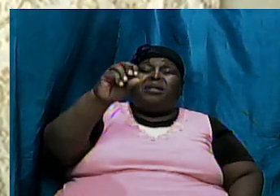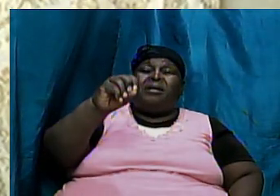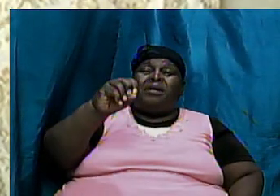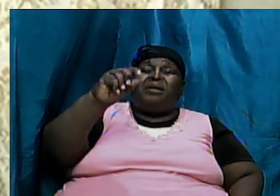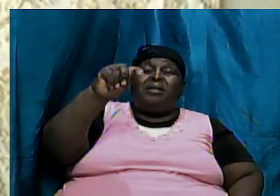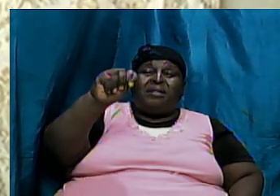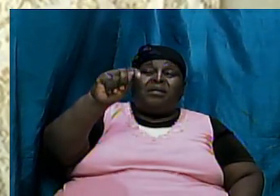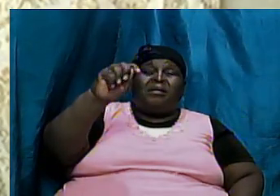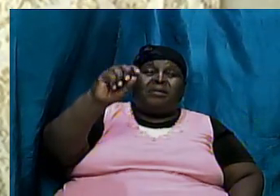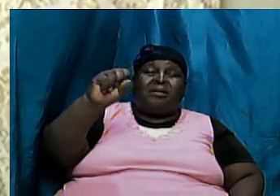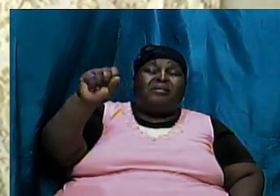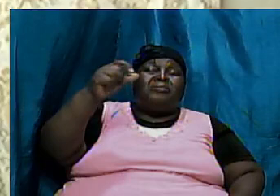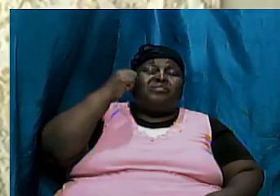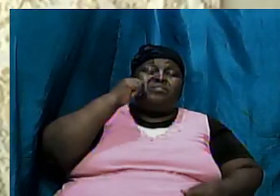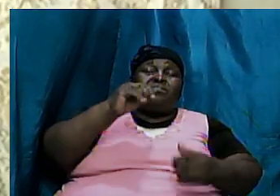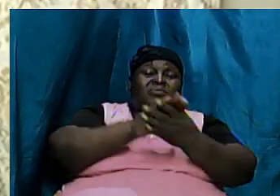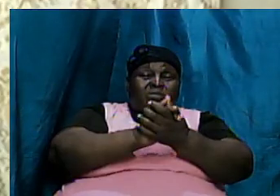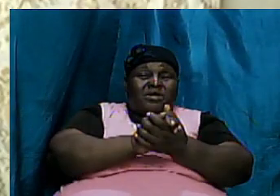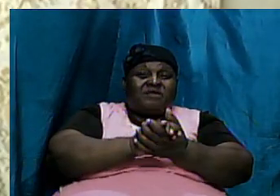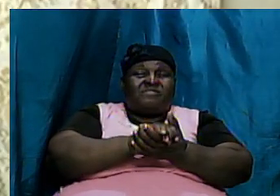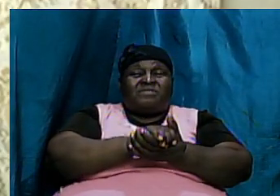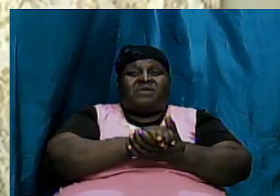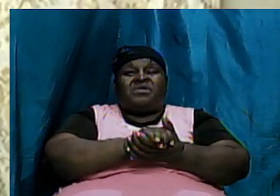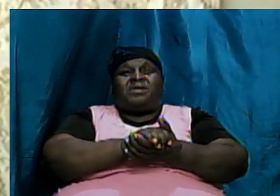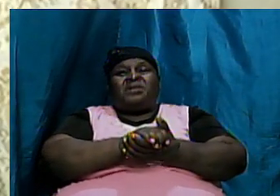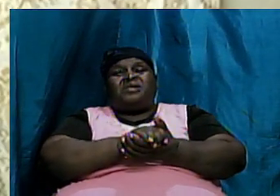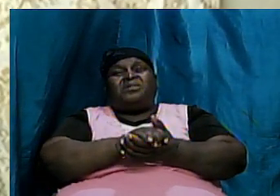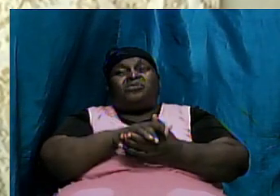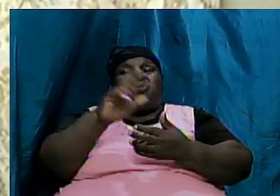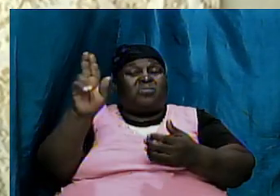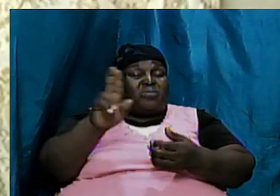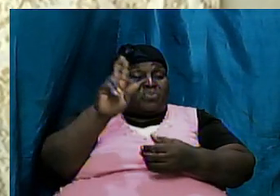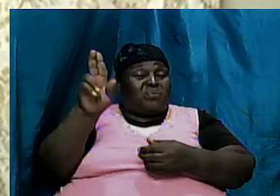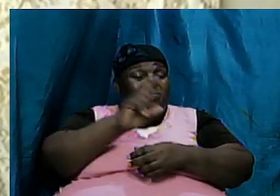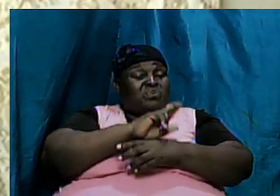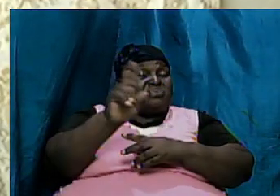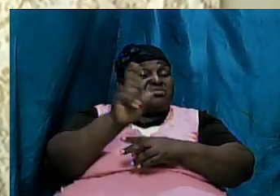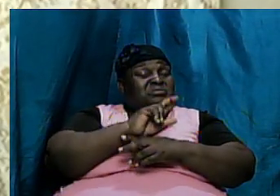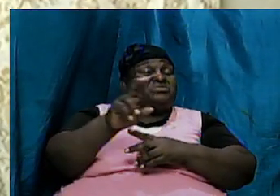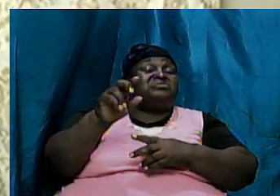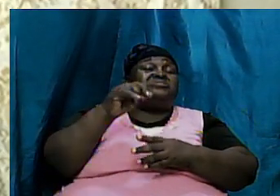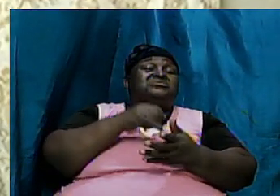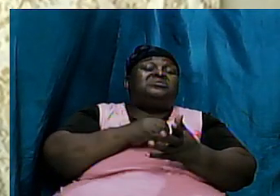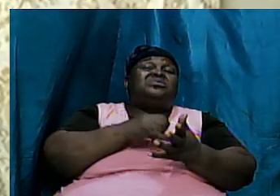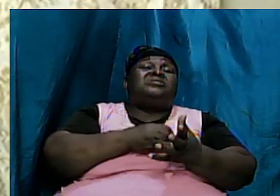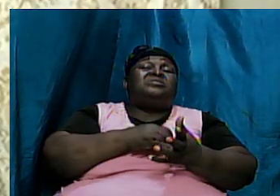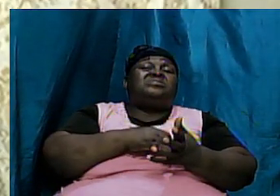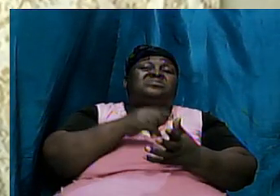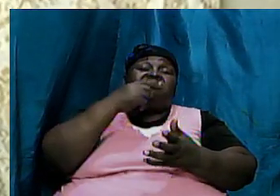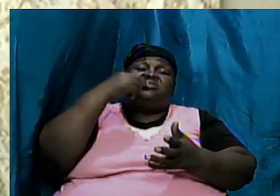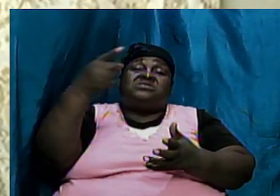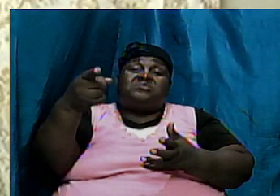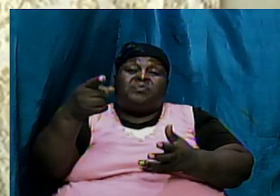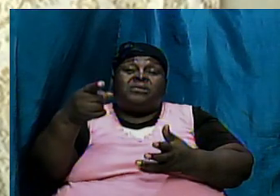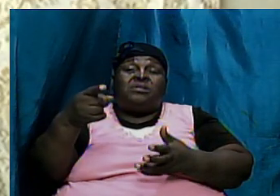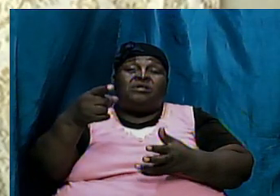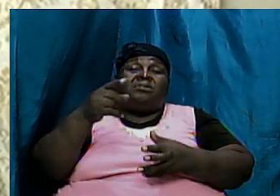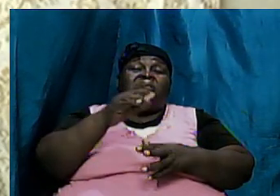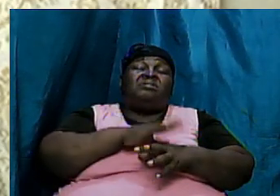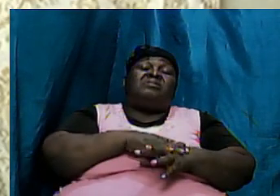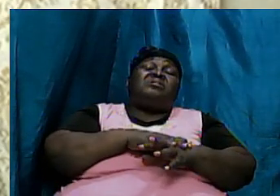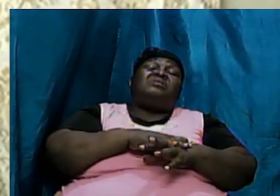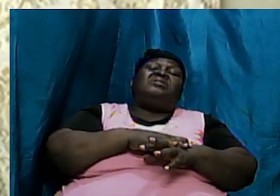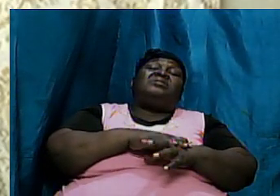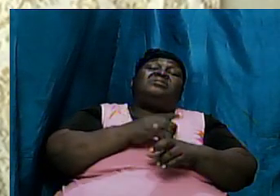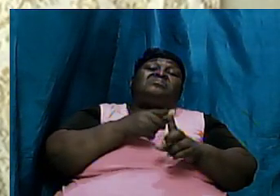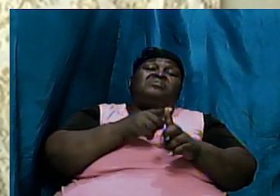Lot's wife he used it to illustrate a point that because